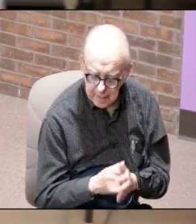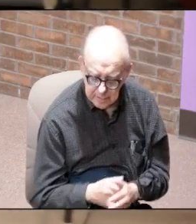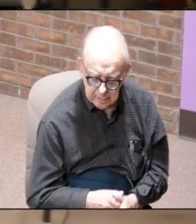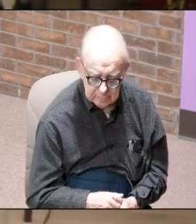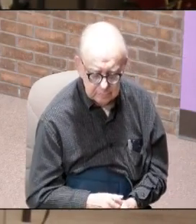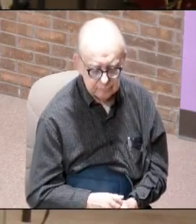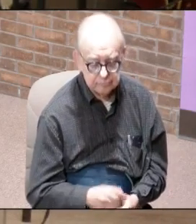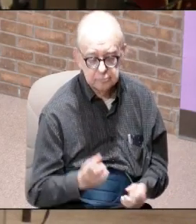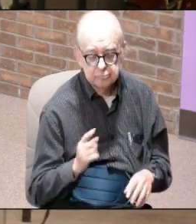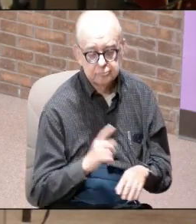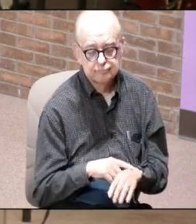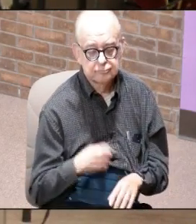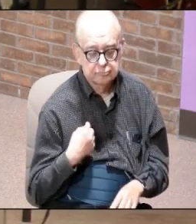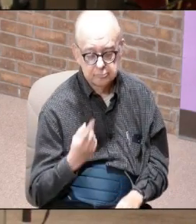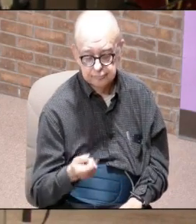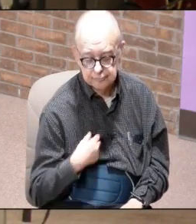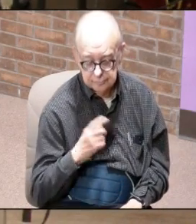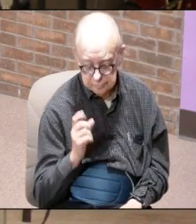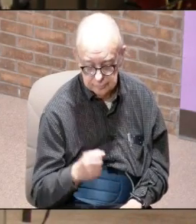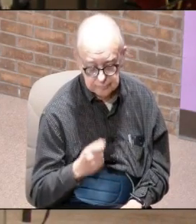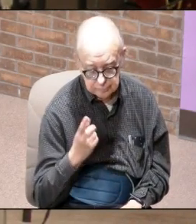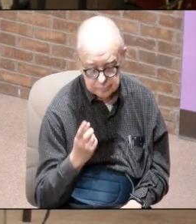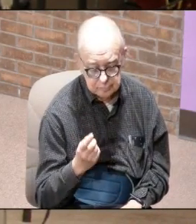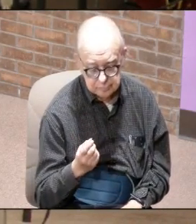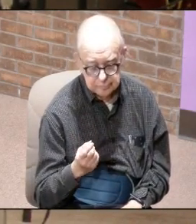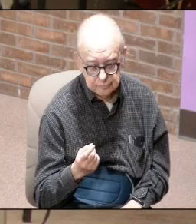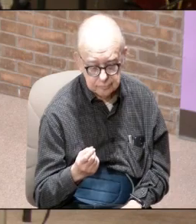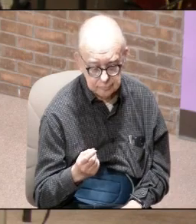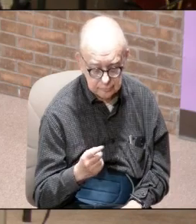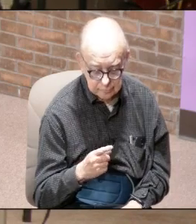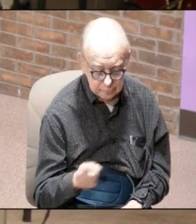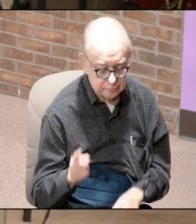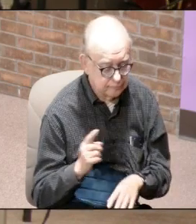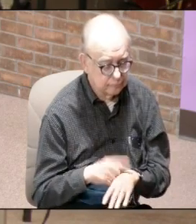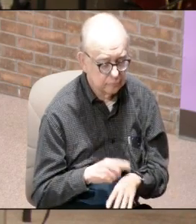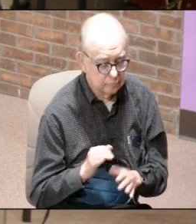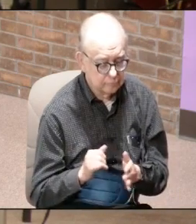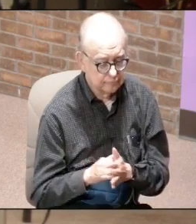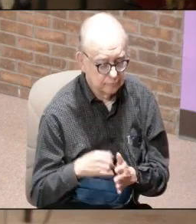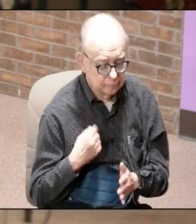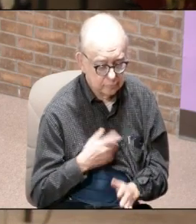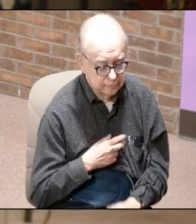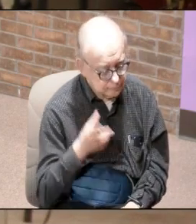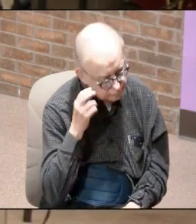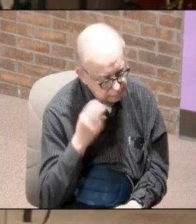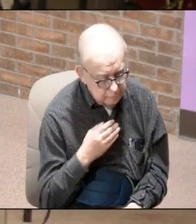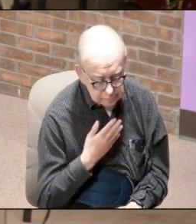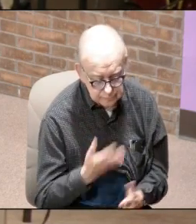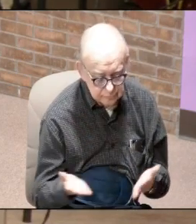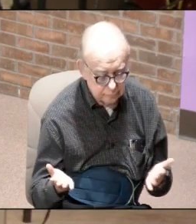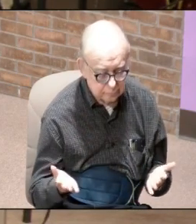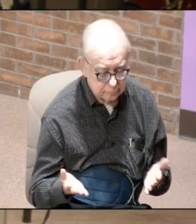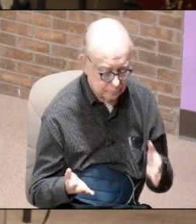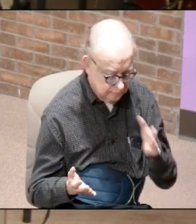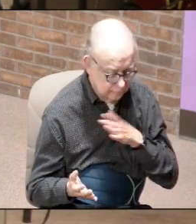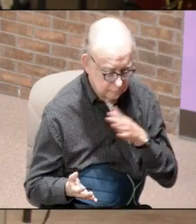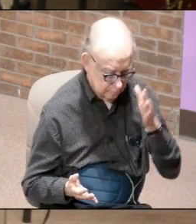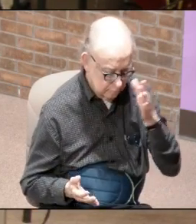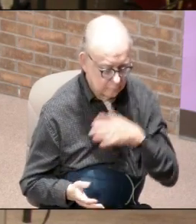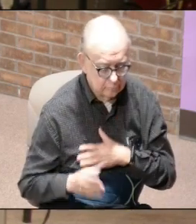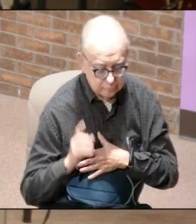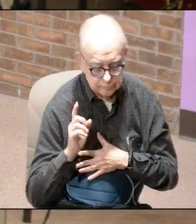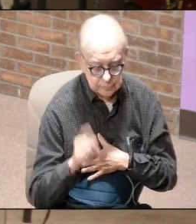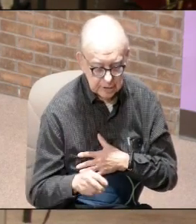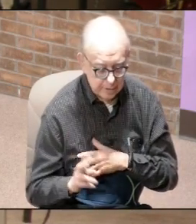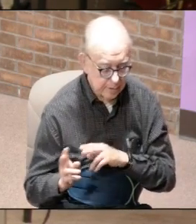and a lot of times what you and I need to understand is this there are times that we are hearing things and ladies and gentlemen we need